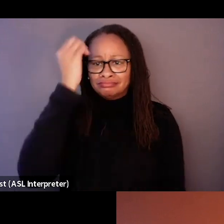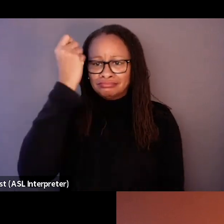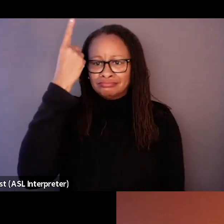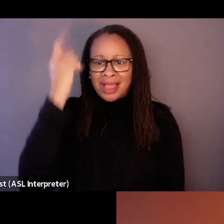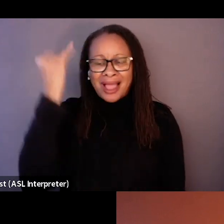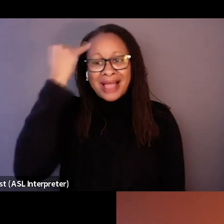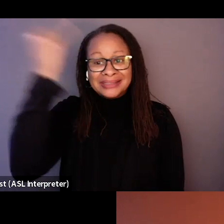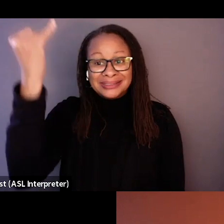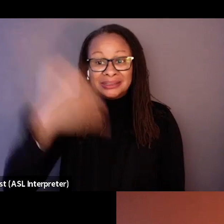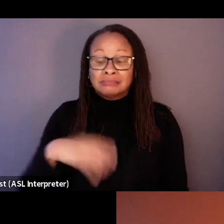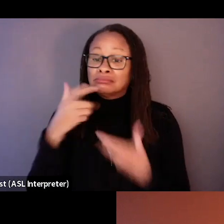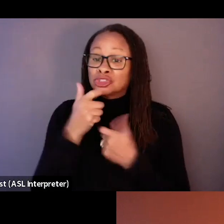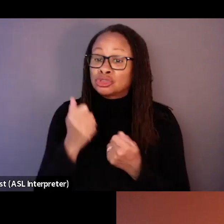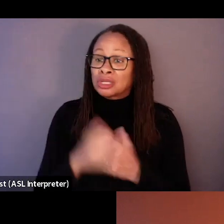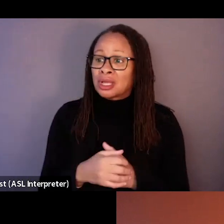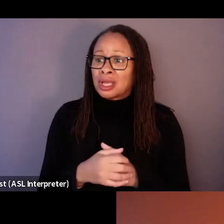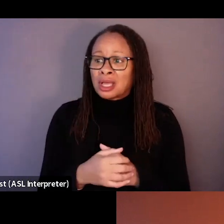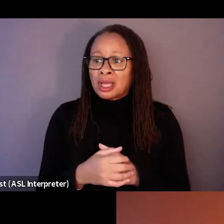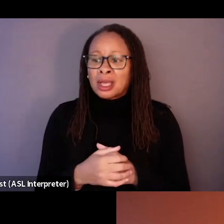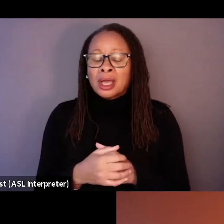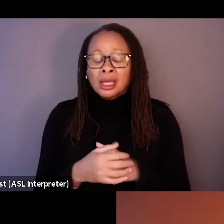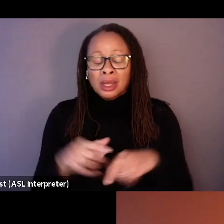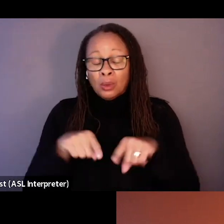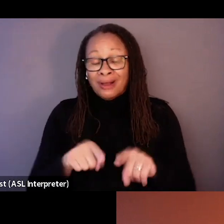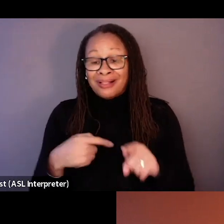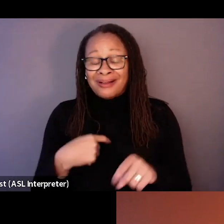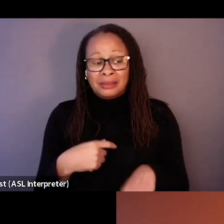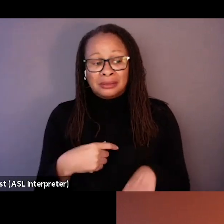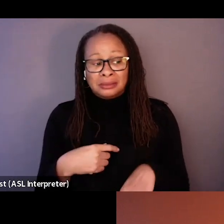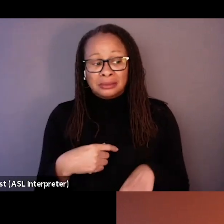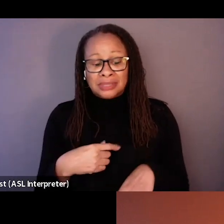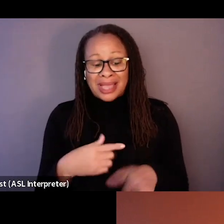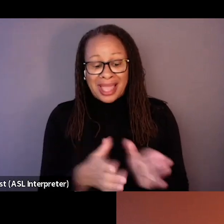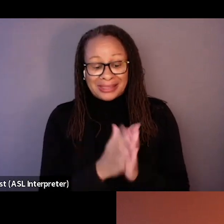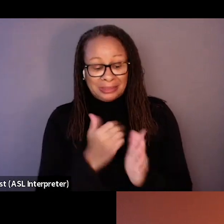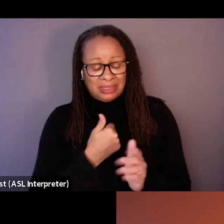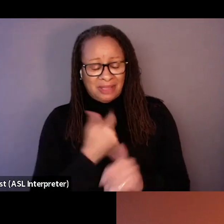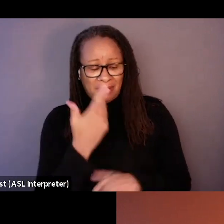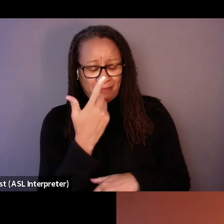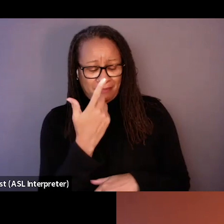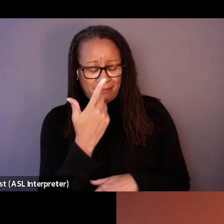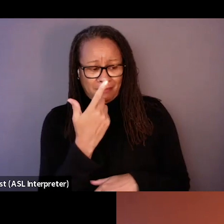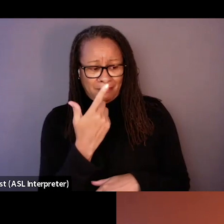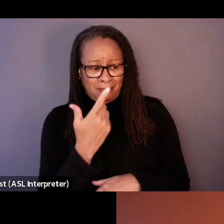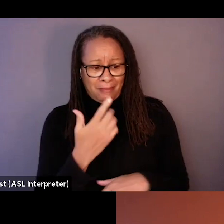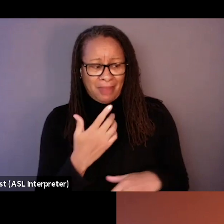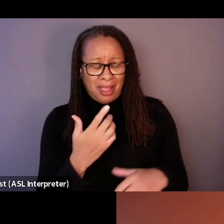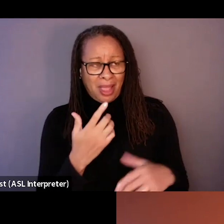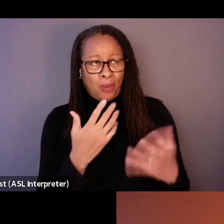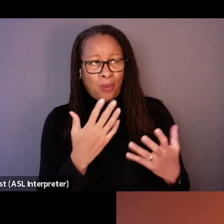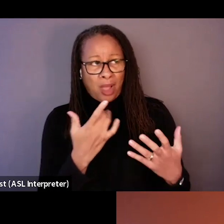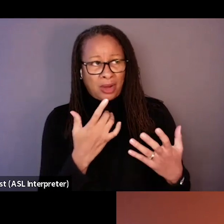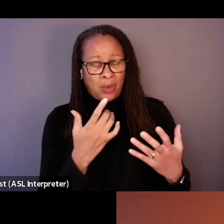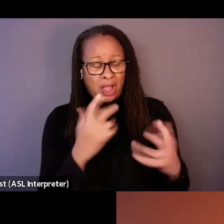for me. What I thought is why I was asking myself, why do I treat my archives as the past of my character and myself?